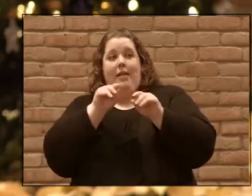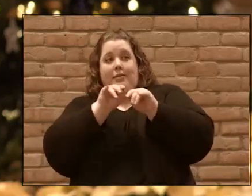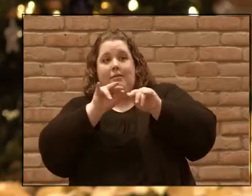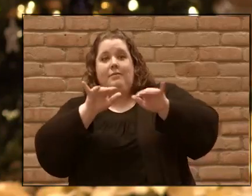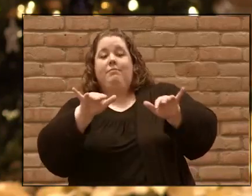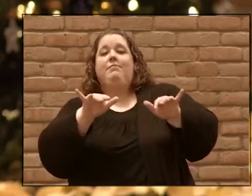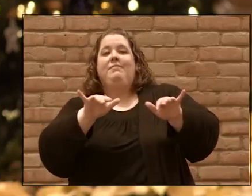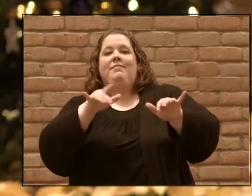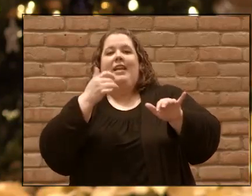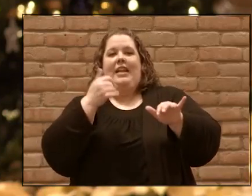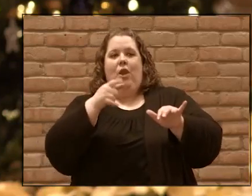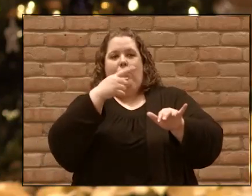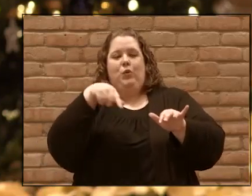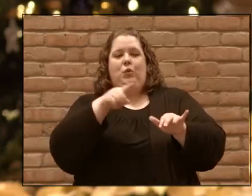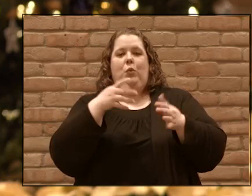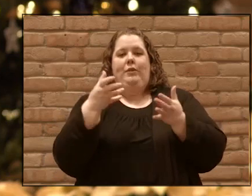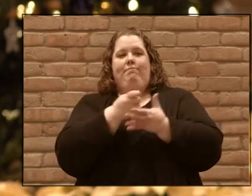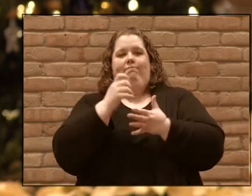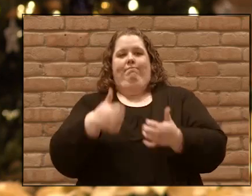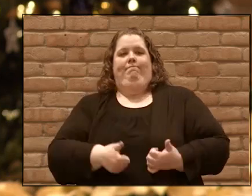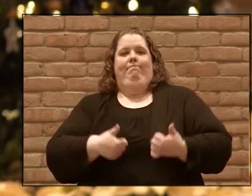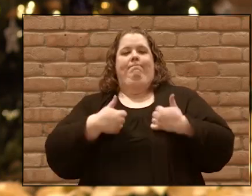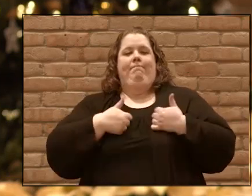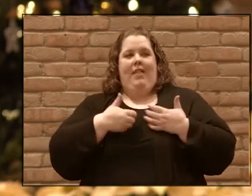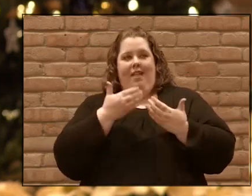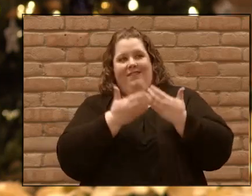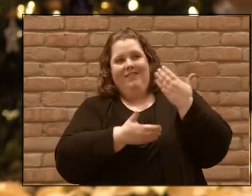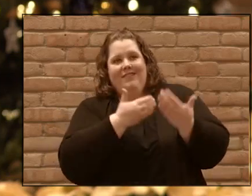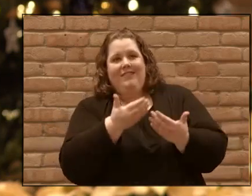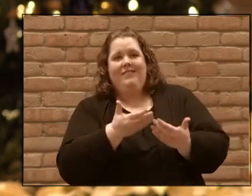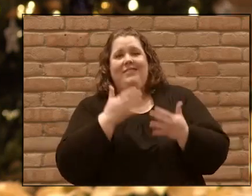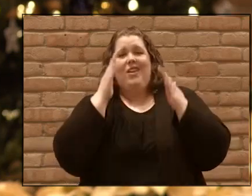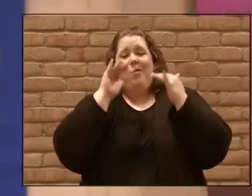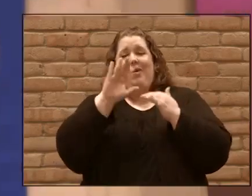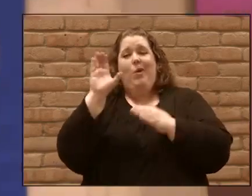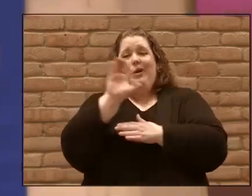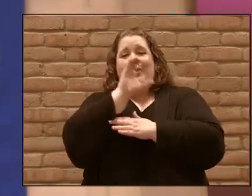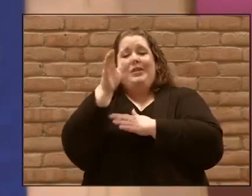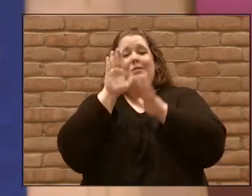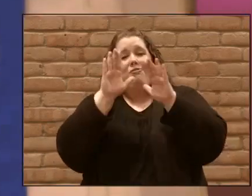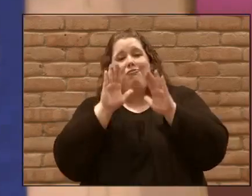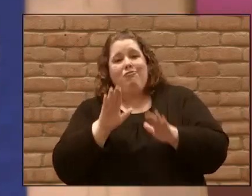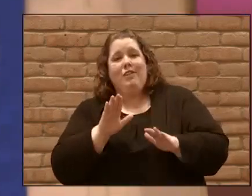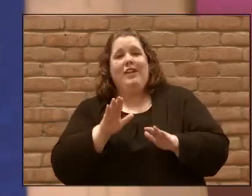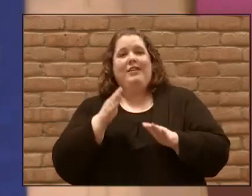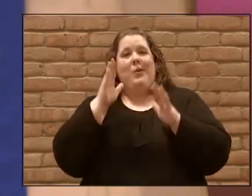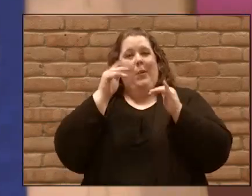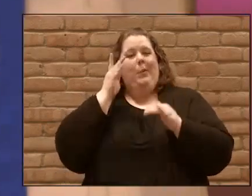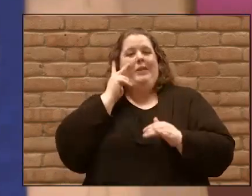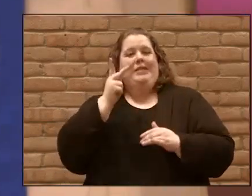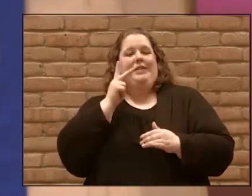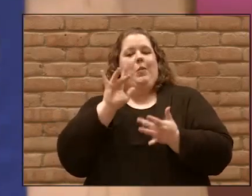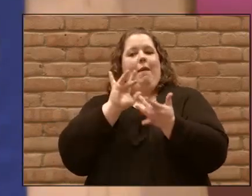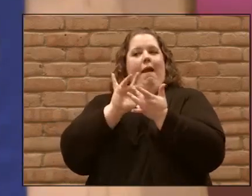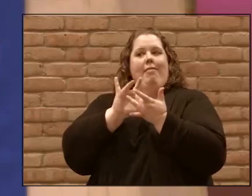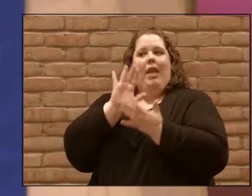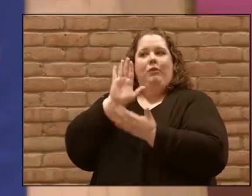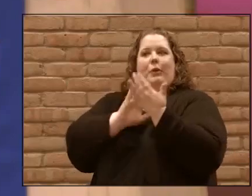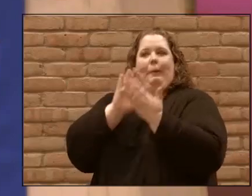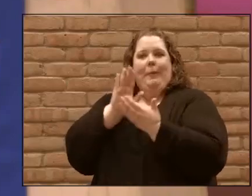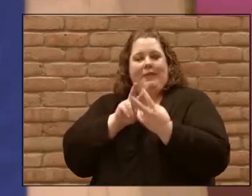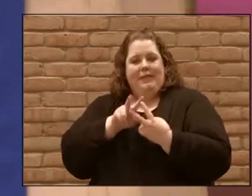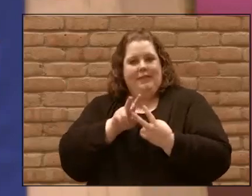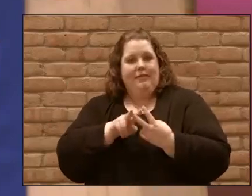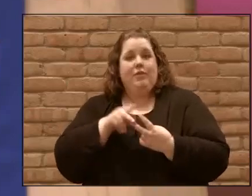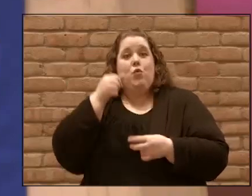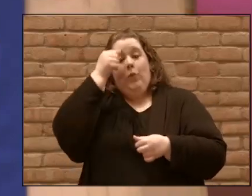back out into your life hoping that you have a great Christmas and that we'll see you either online or in person all kinds of opportunities and remember on the